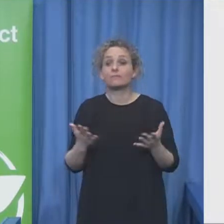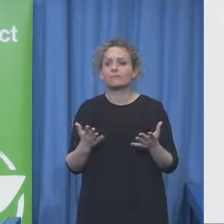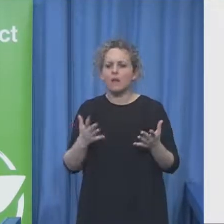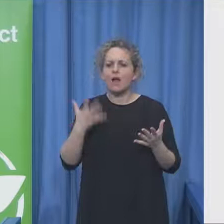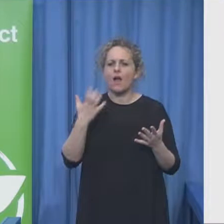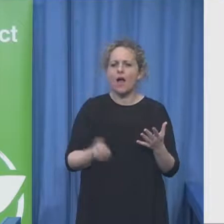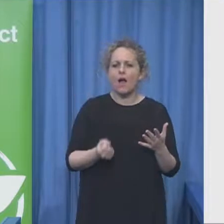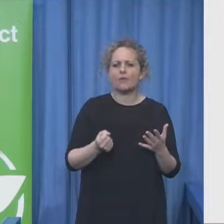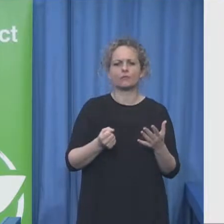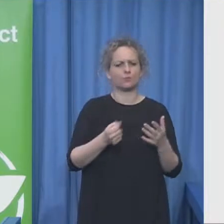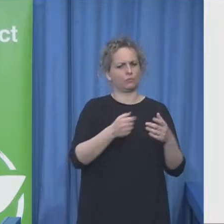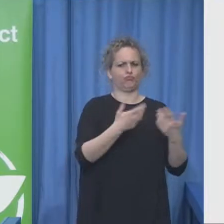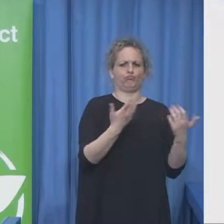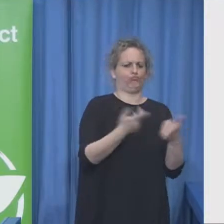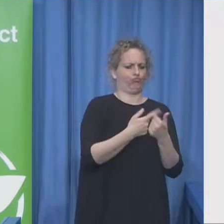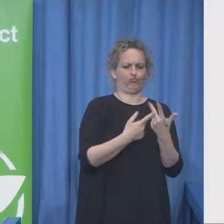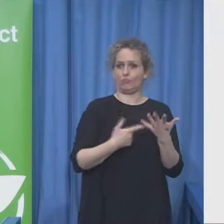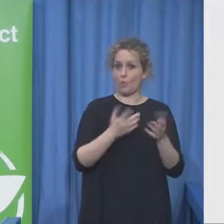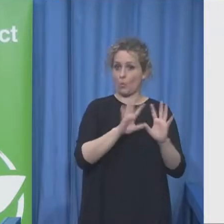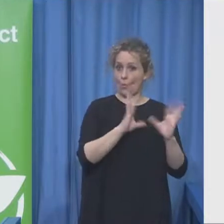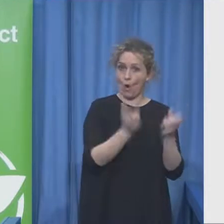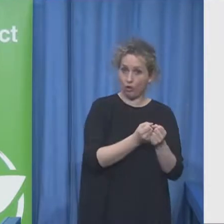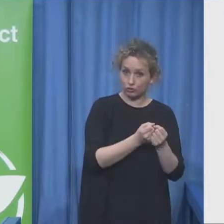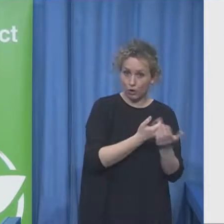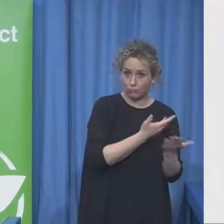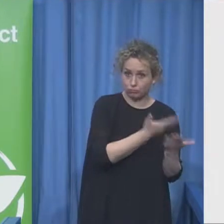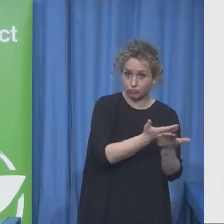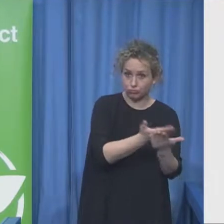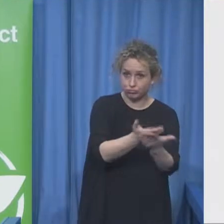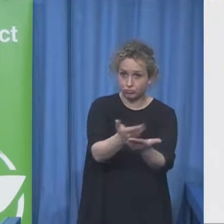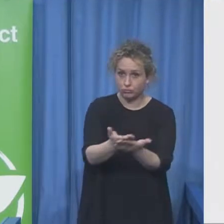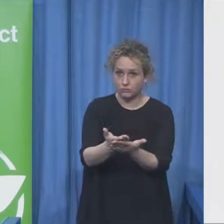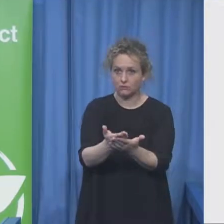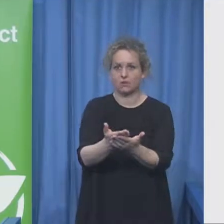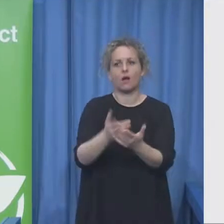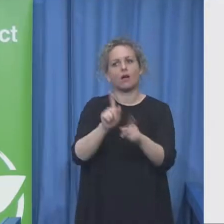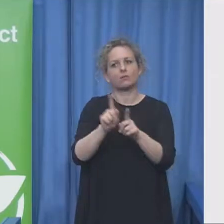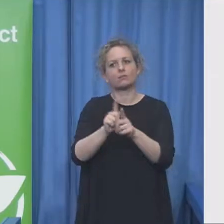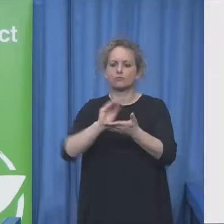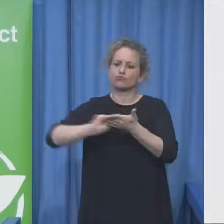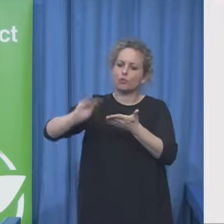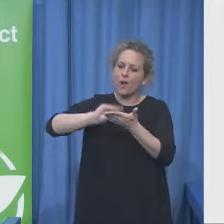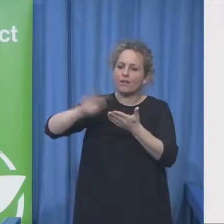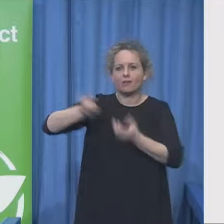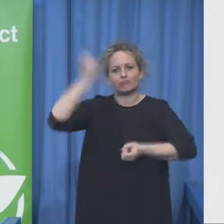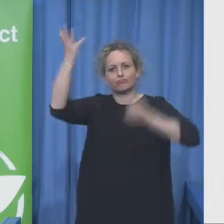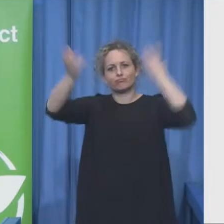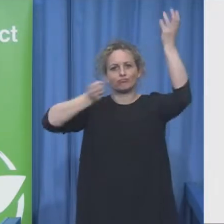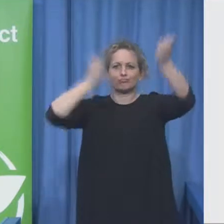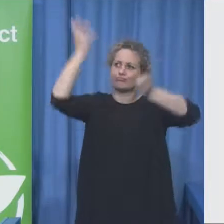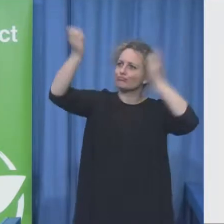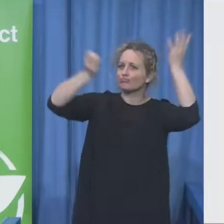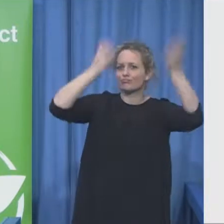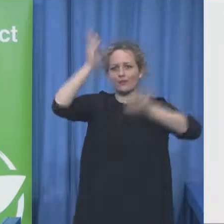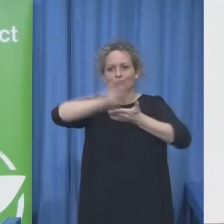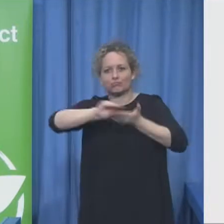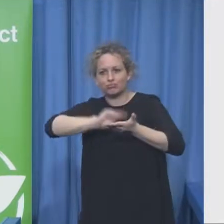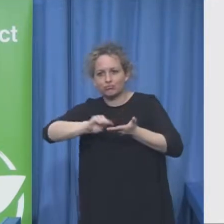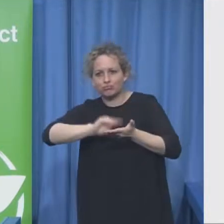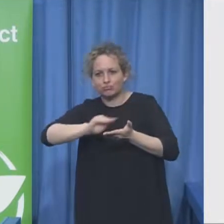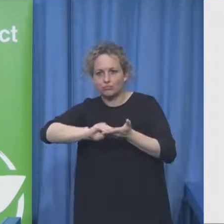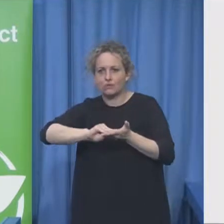led by a different published author over the course of the project each of our participants has been working on a short story